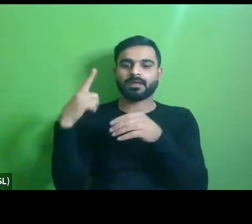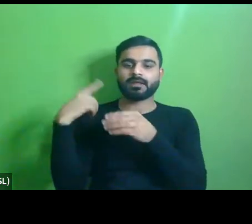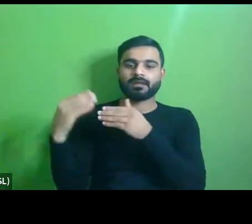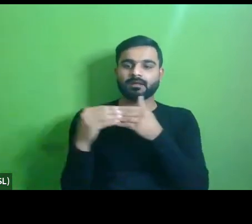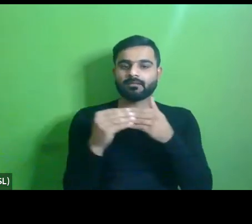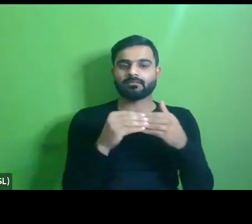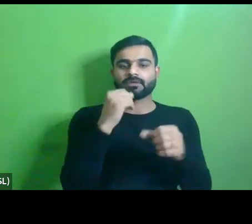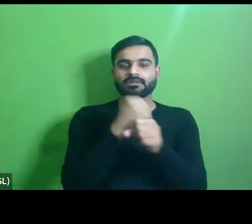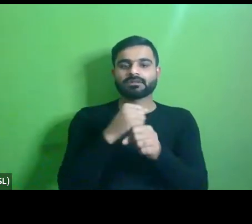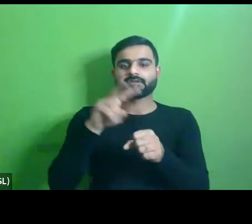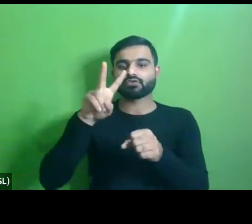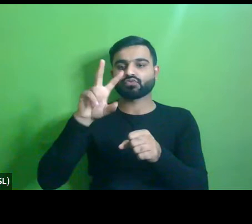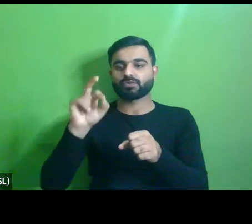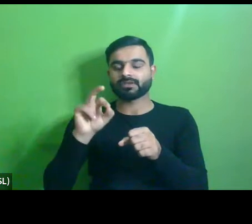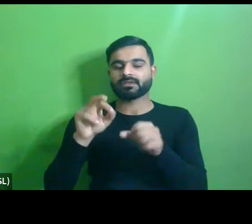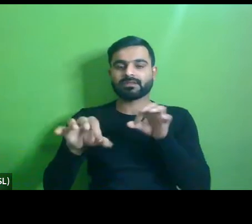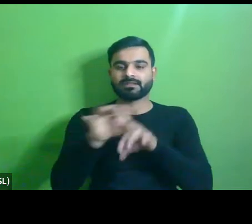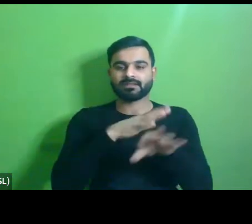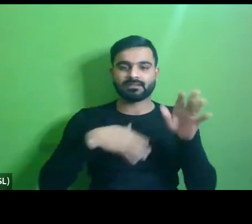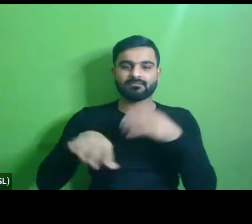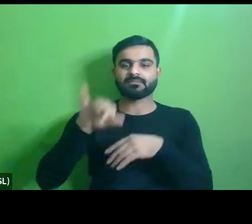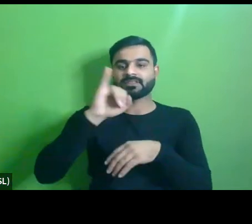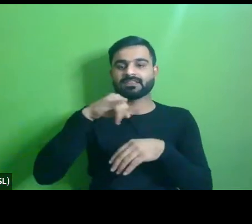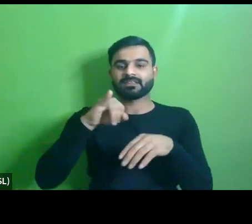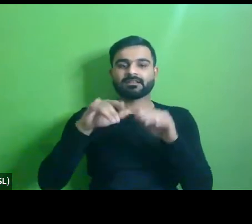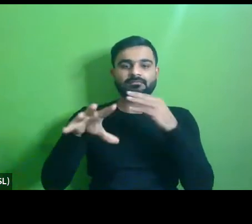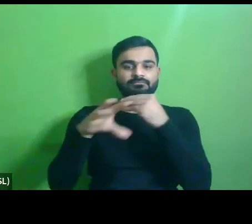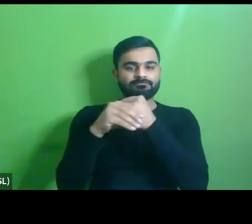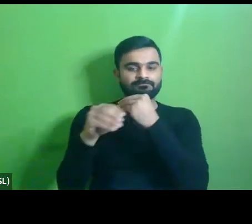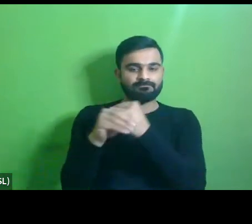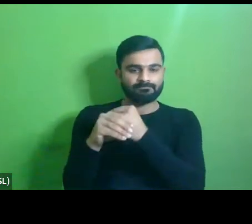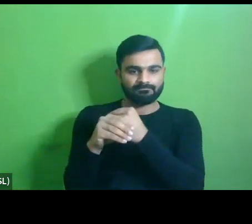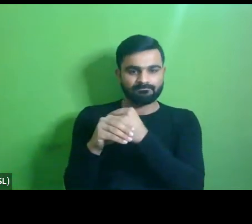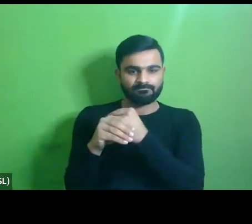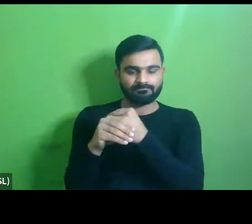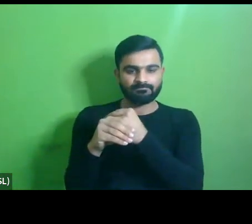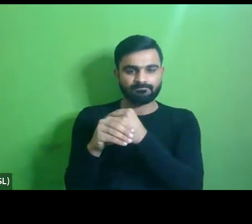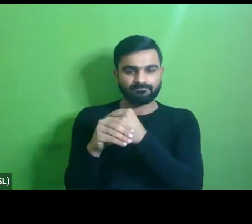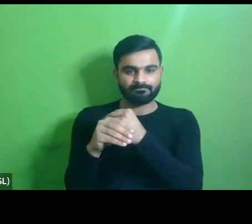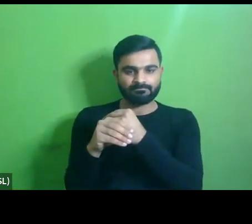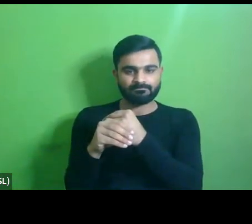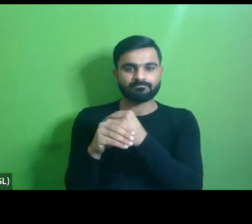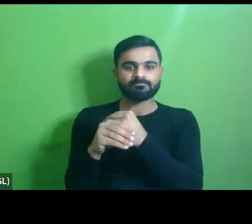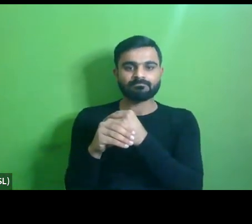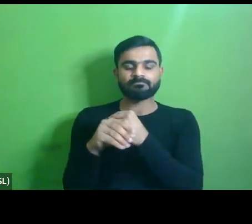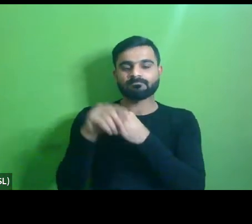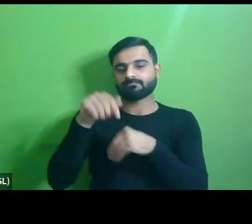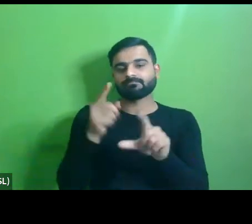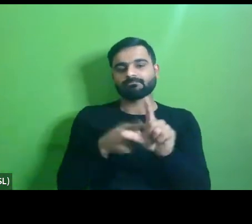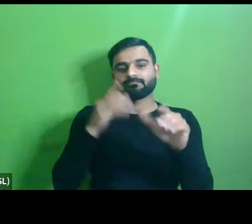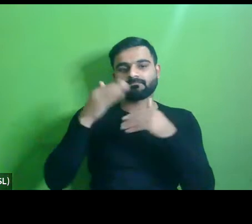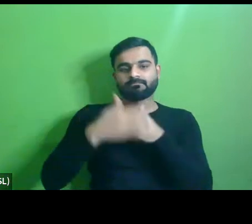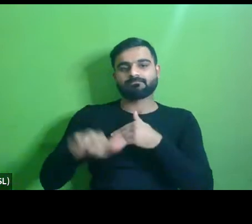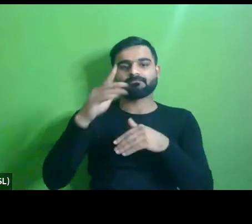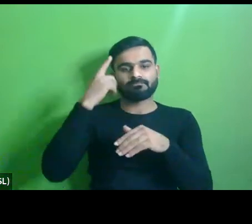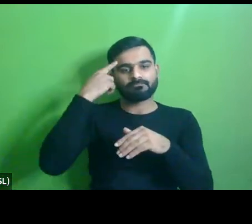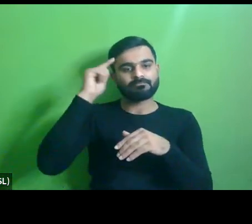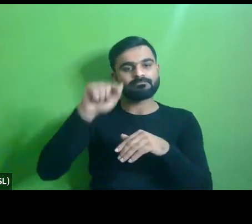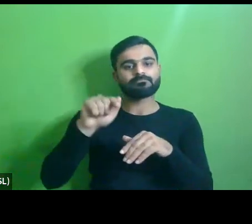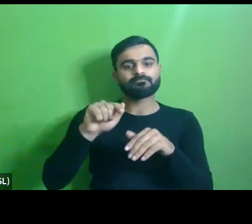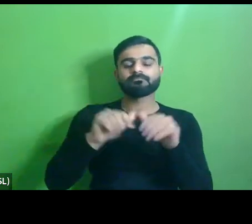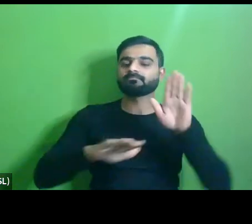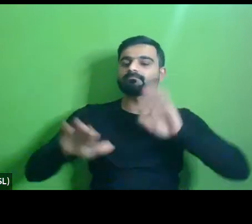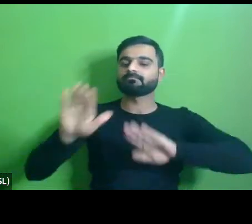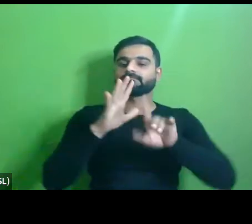G20 cities in its sixth edition this year, aims to move from intention to action